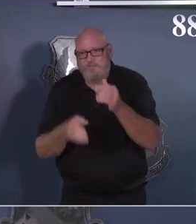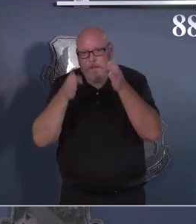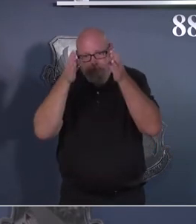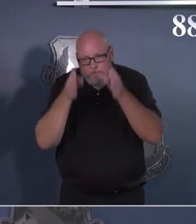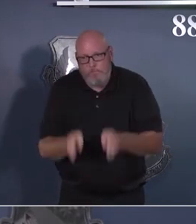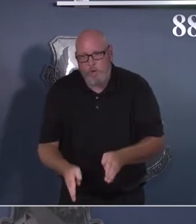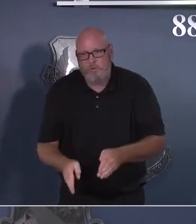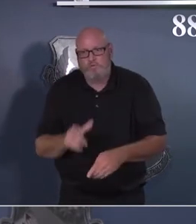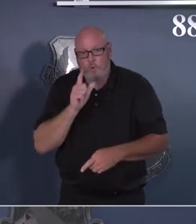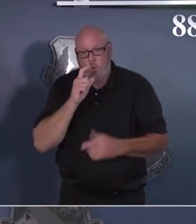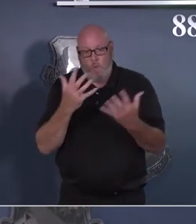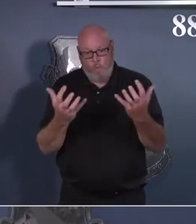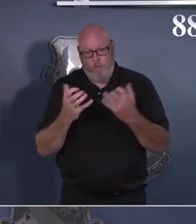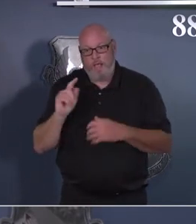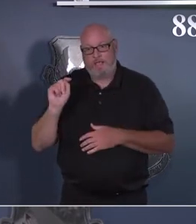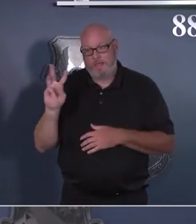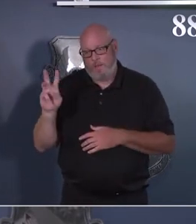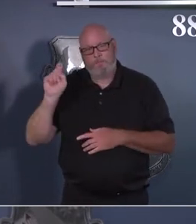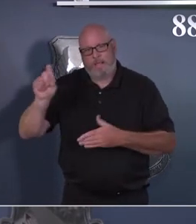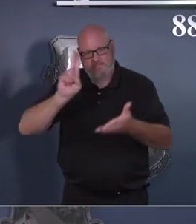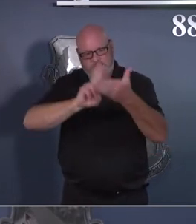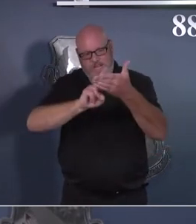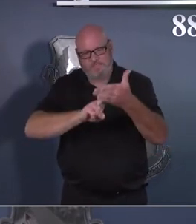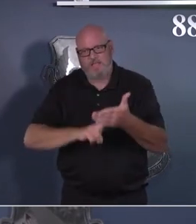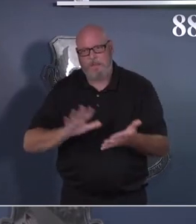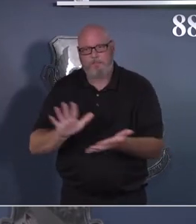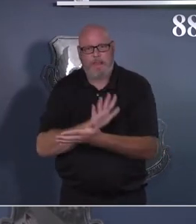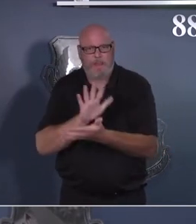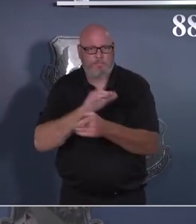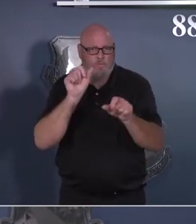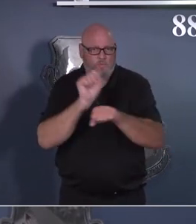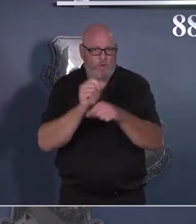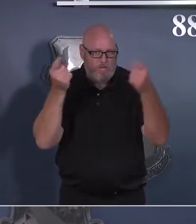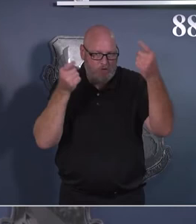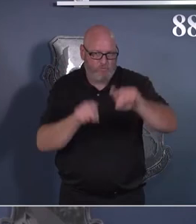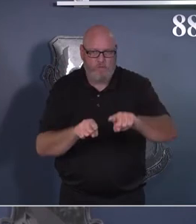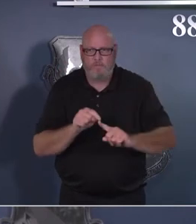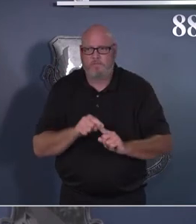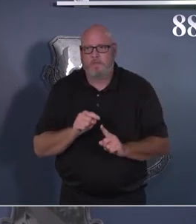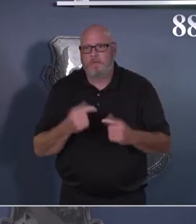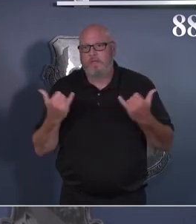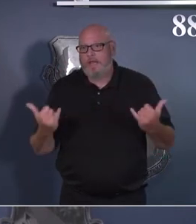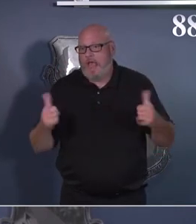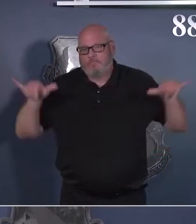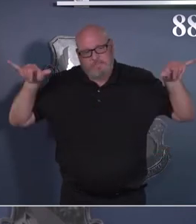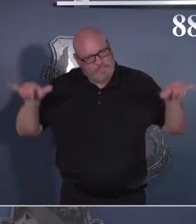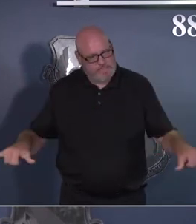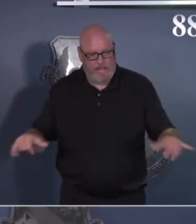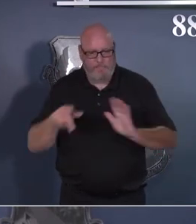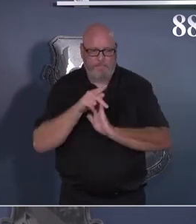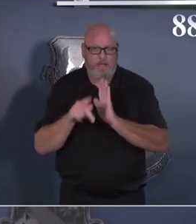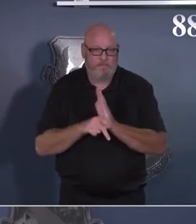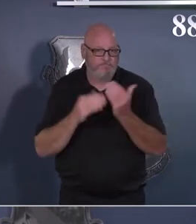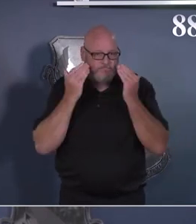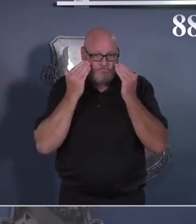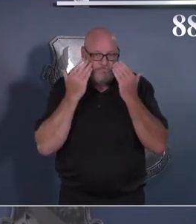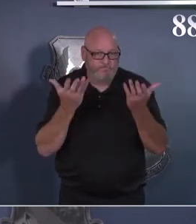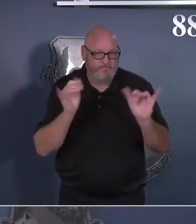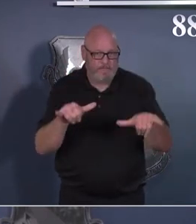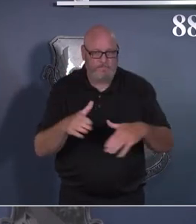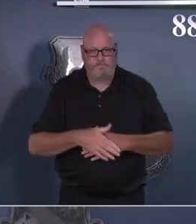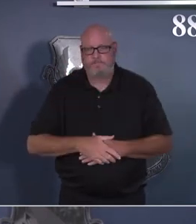place, and that requirement still exists today. So I want to encourage supervisors,